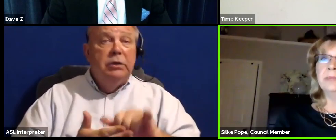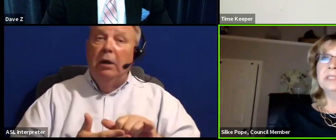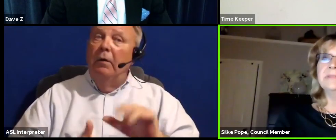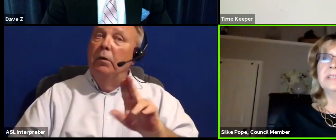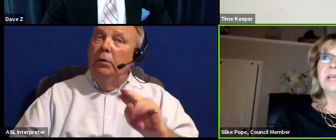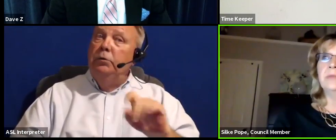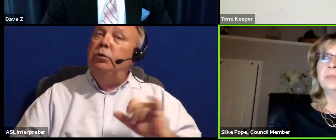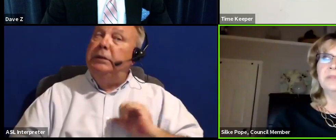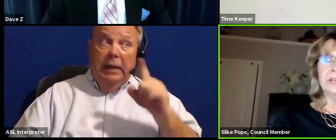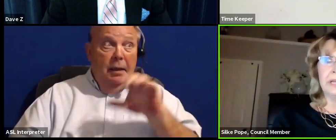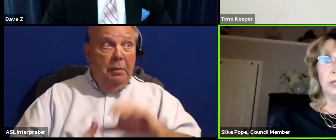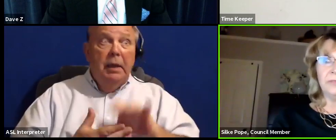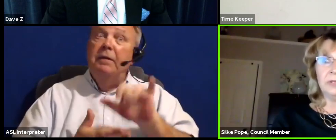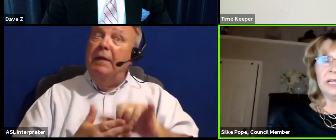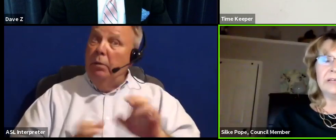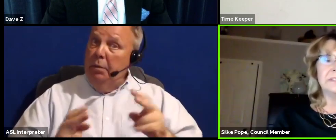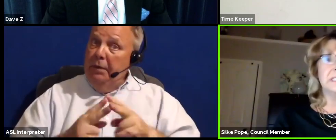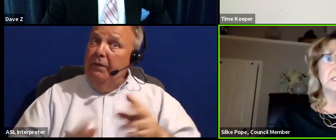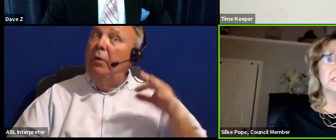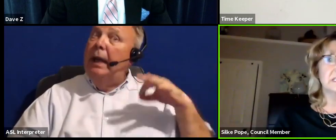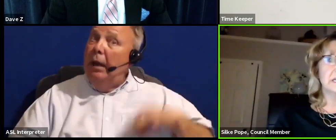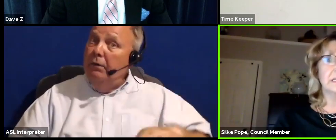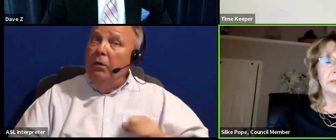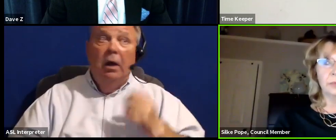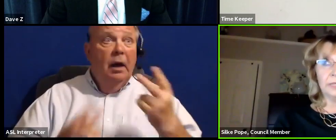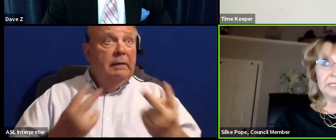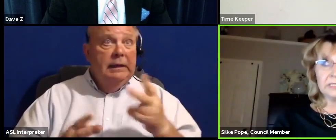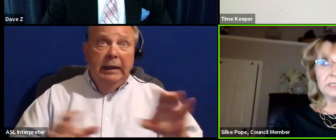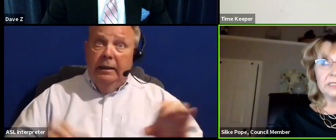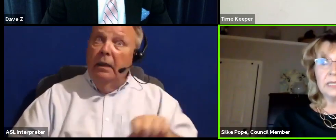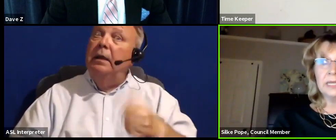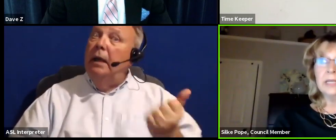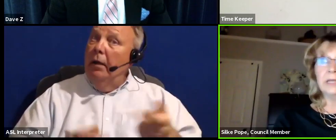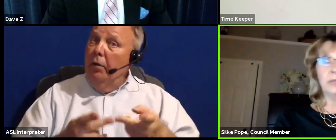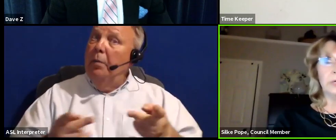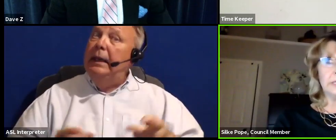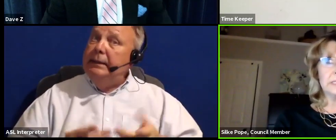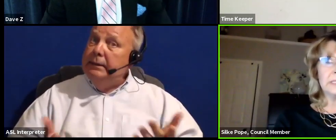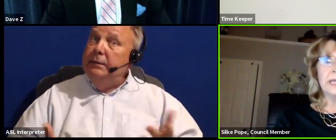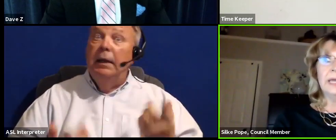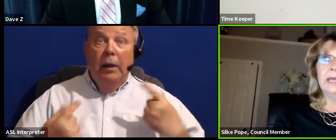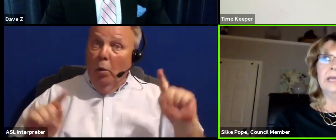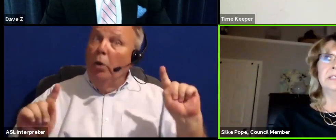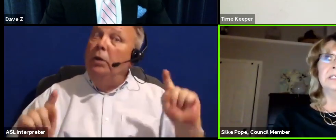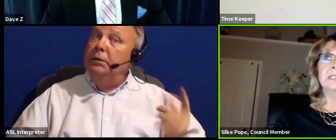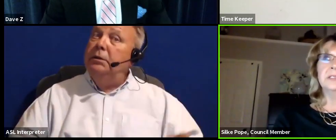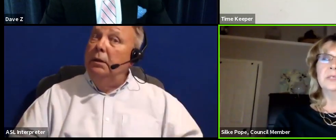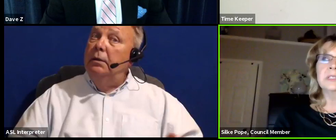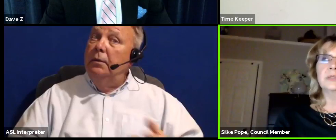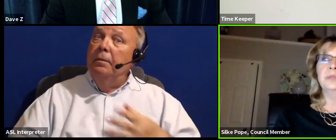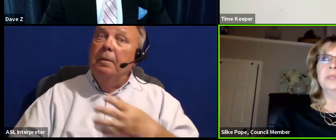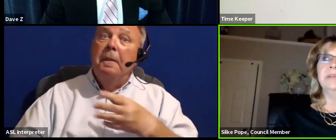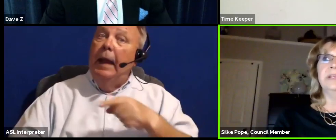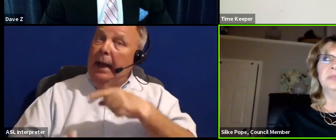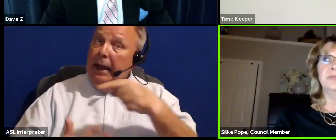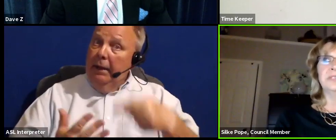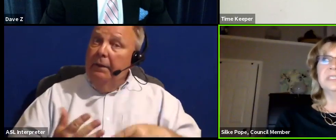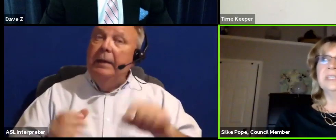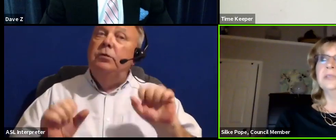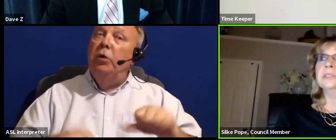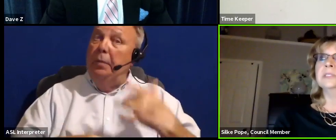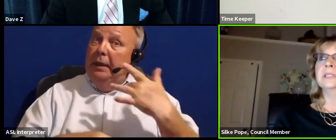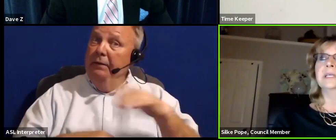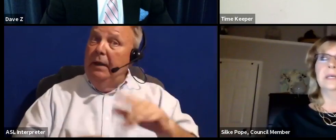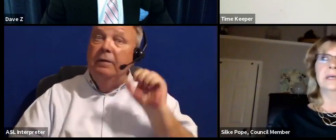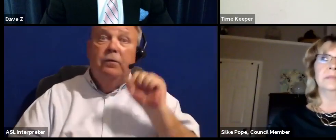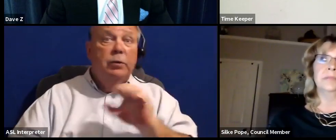And I believe that that would be very helpful. I've seen this done in other places. It works. And these units could be available for